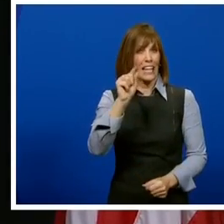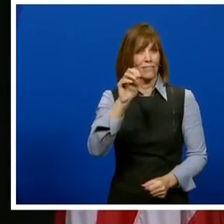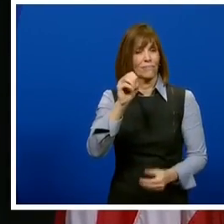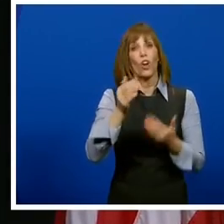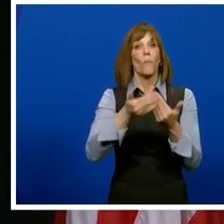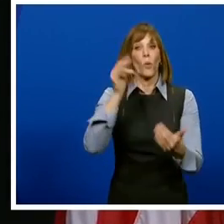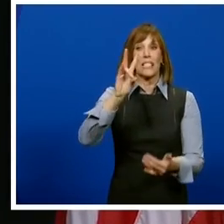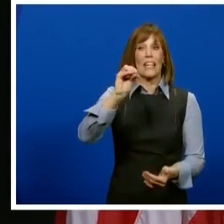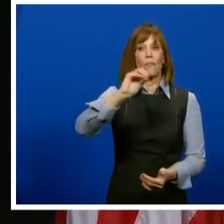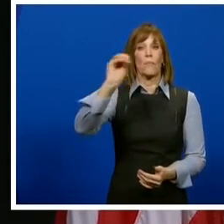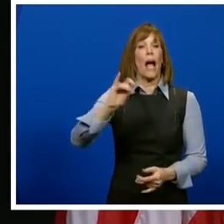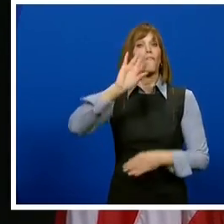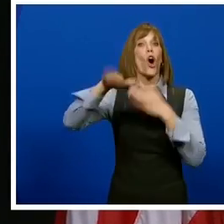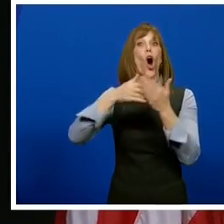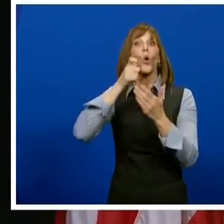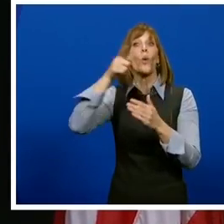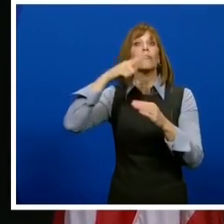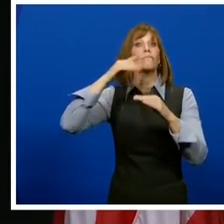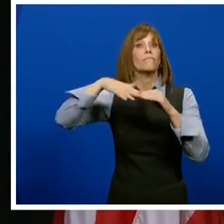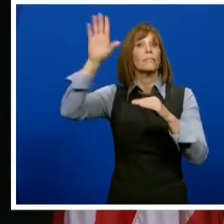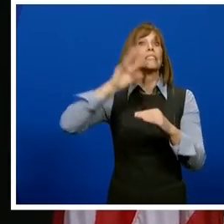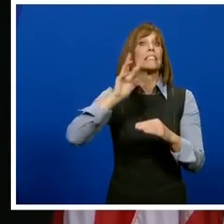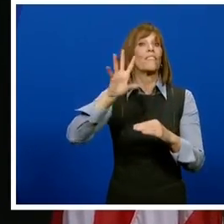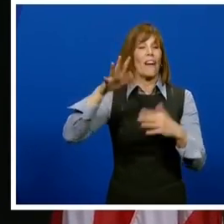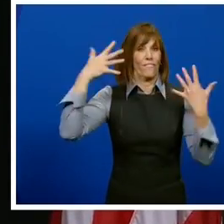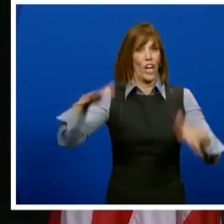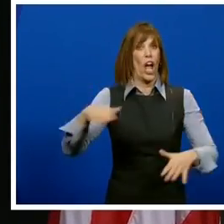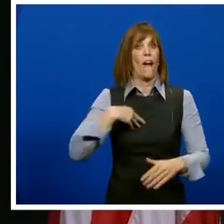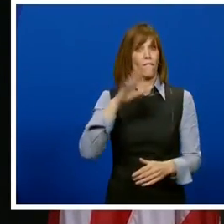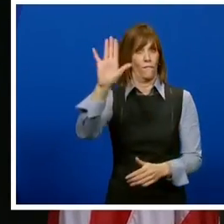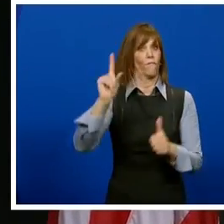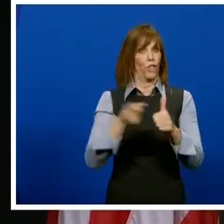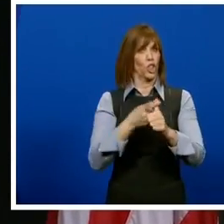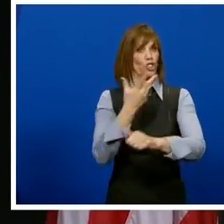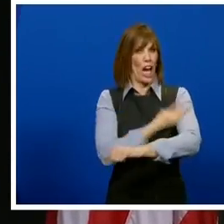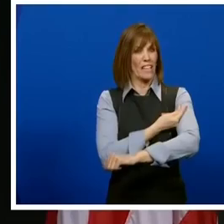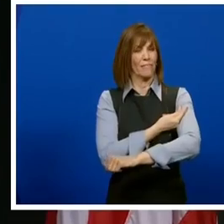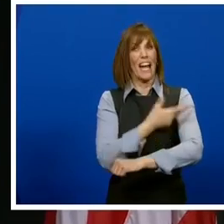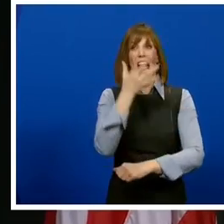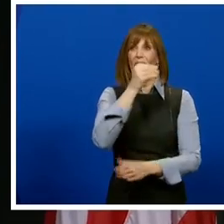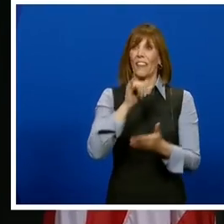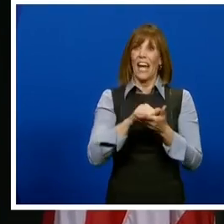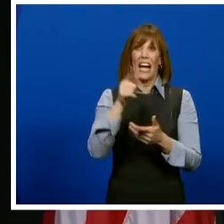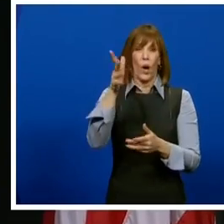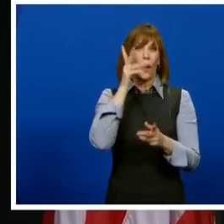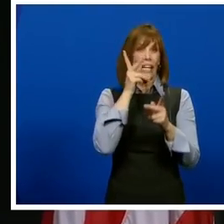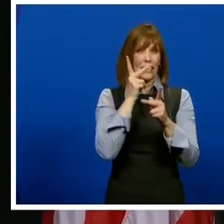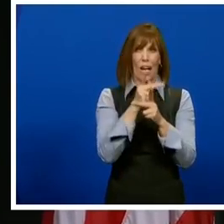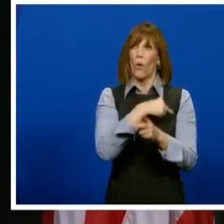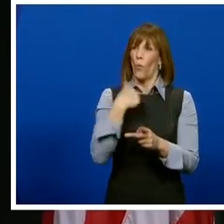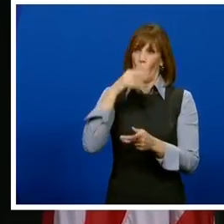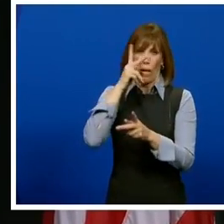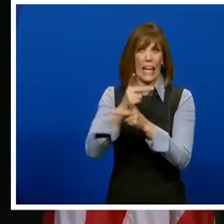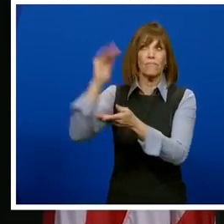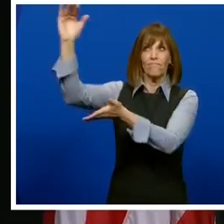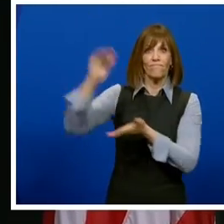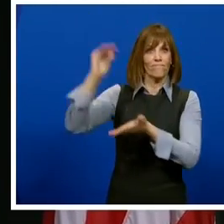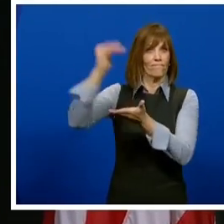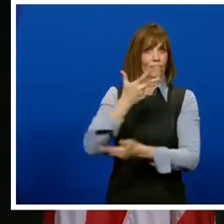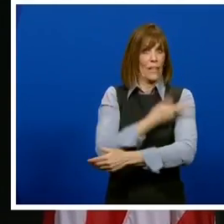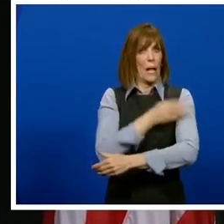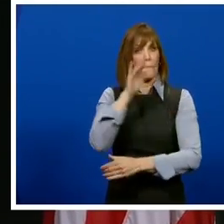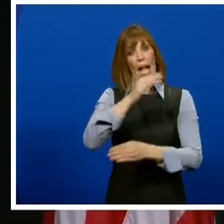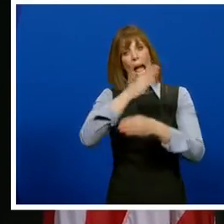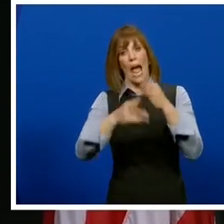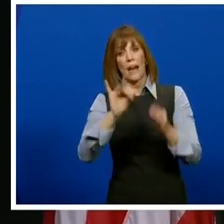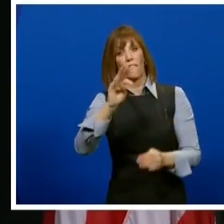nearly 70% of older Iowans have had at least one dose, and that it's anticipated there will be enough vaccine supply by the end